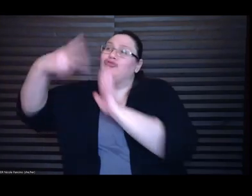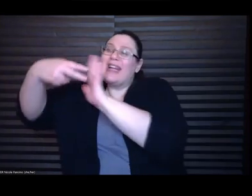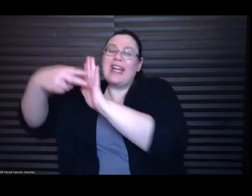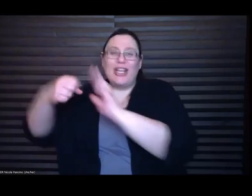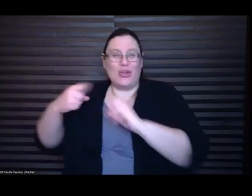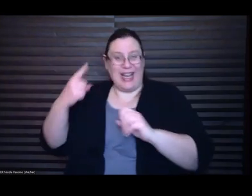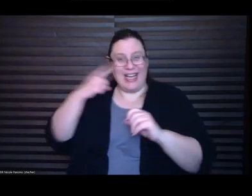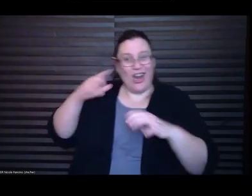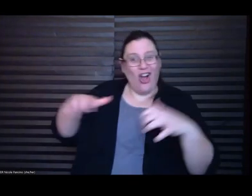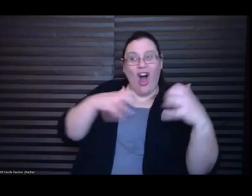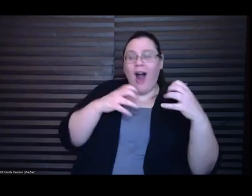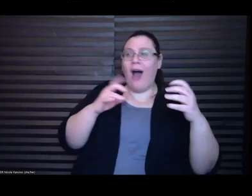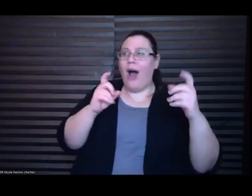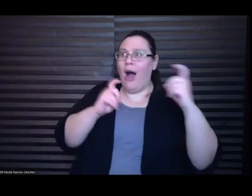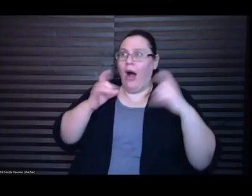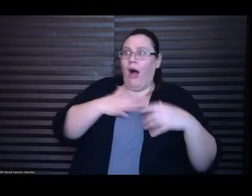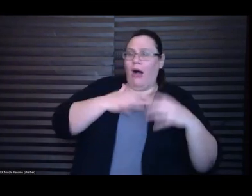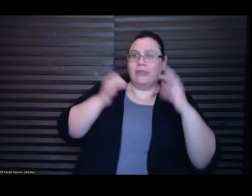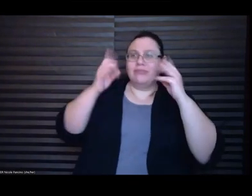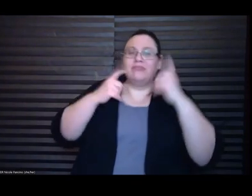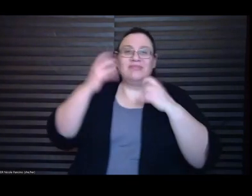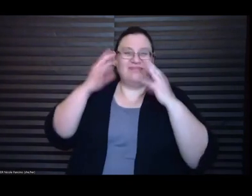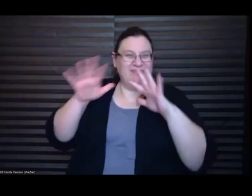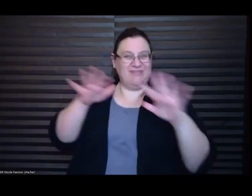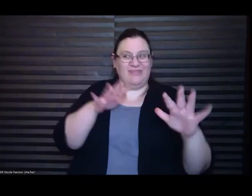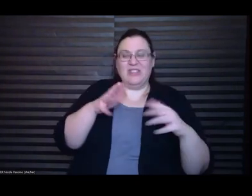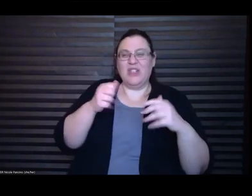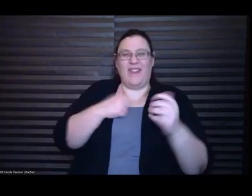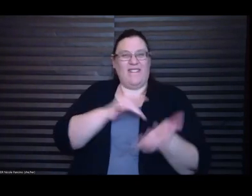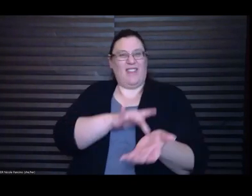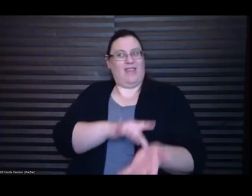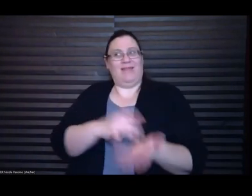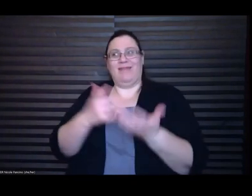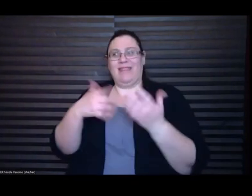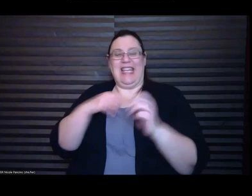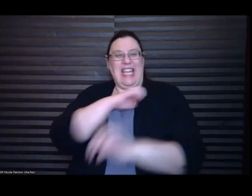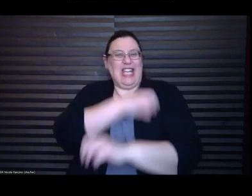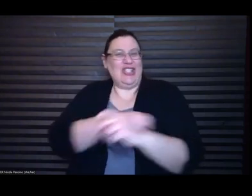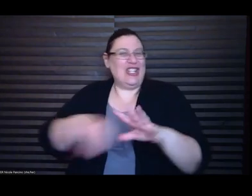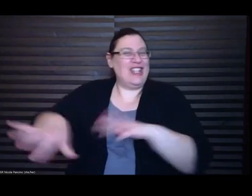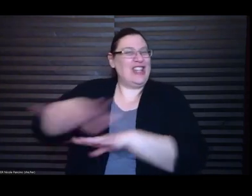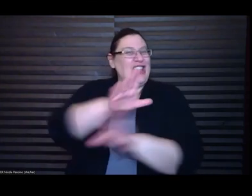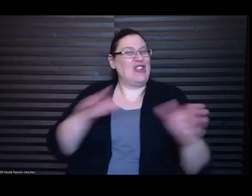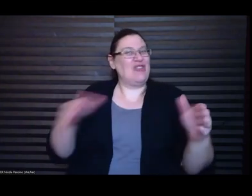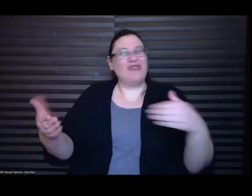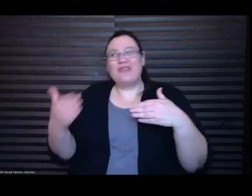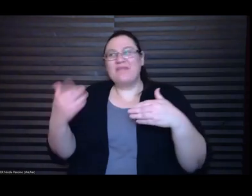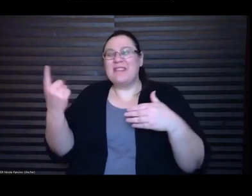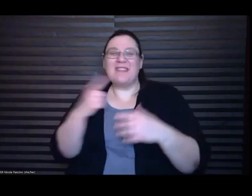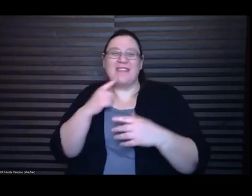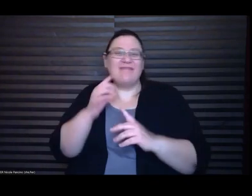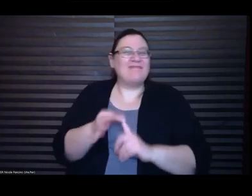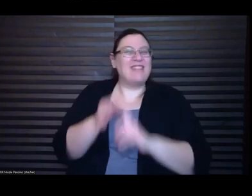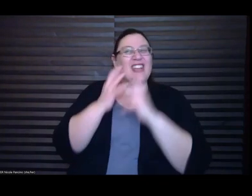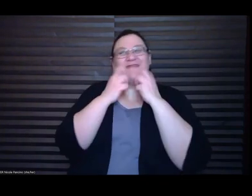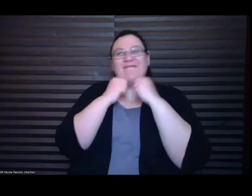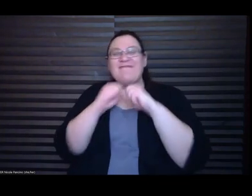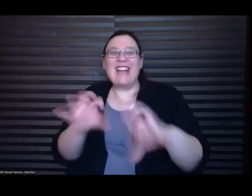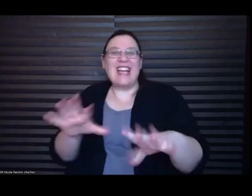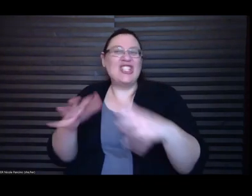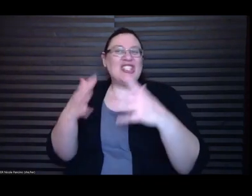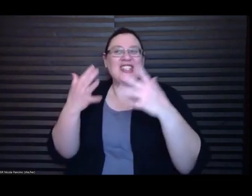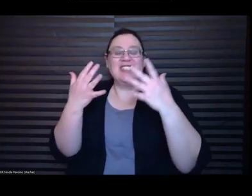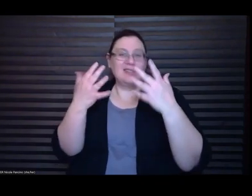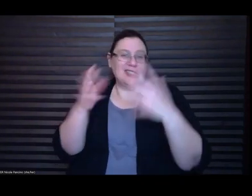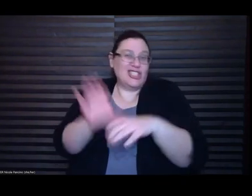feel that like energy in the room like there's just something really special and magical about like I mean it's church right it's like people like coming together to a single space to like